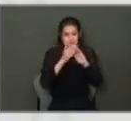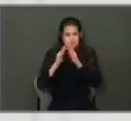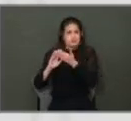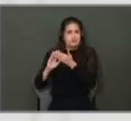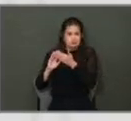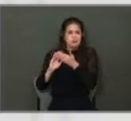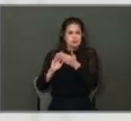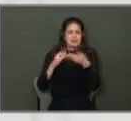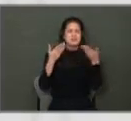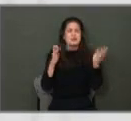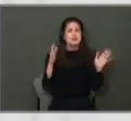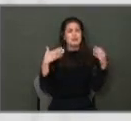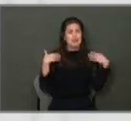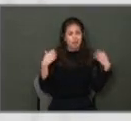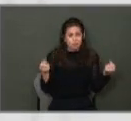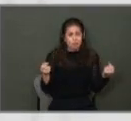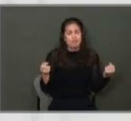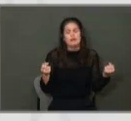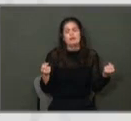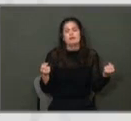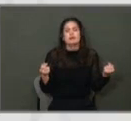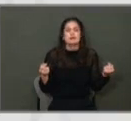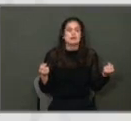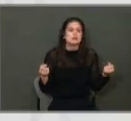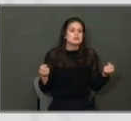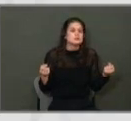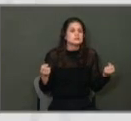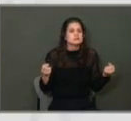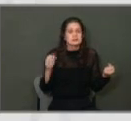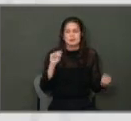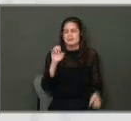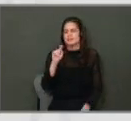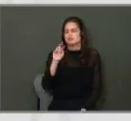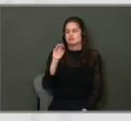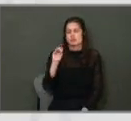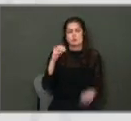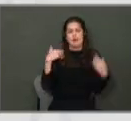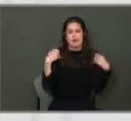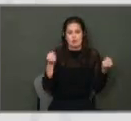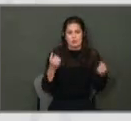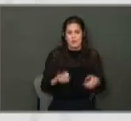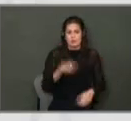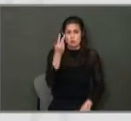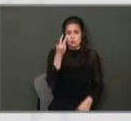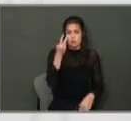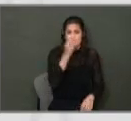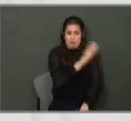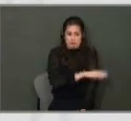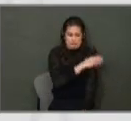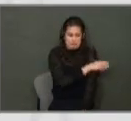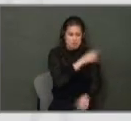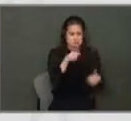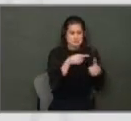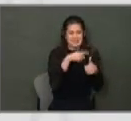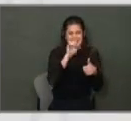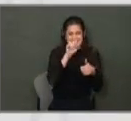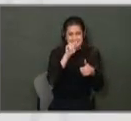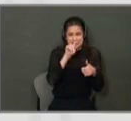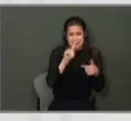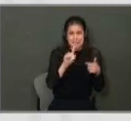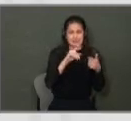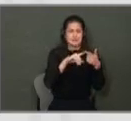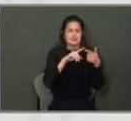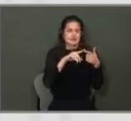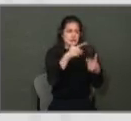And public health is not, you know, Metro Health has two clinics, the STD clinic and the immunization clinic. Right? We